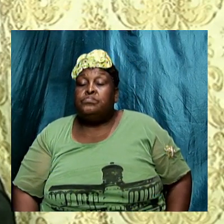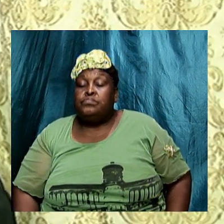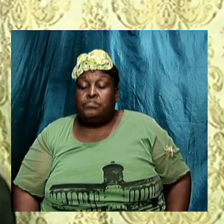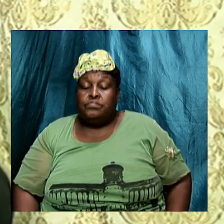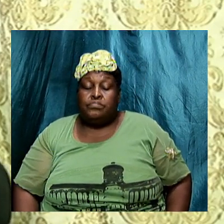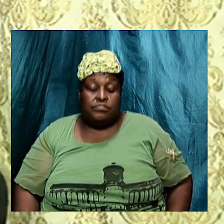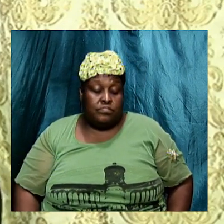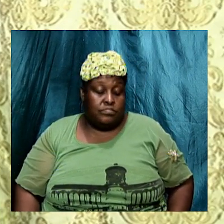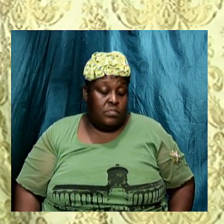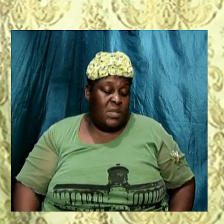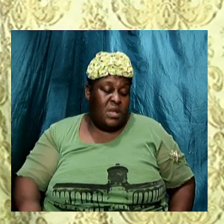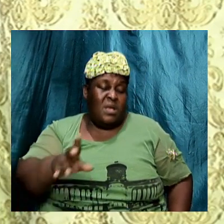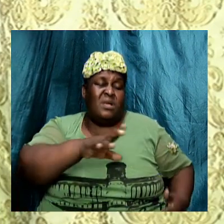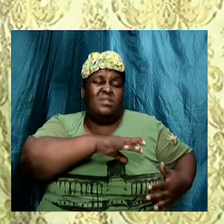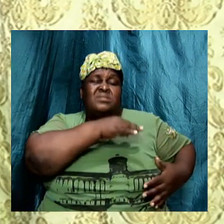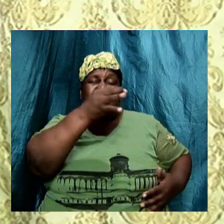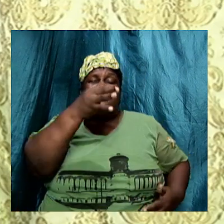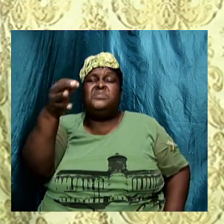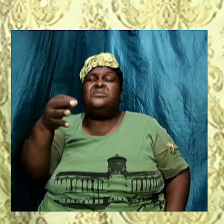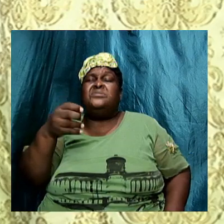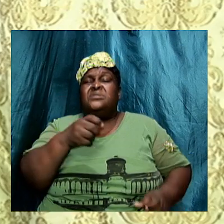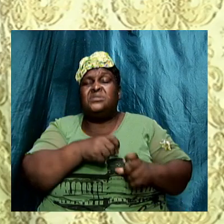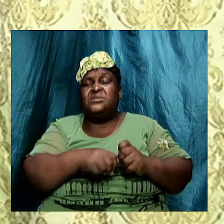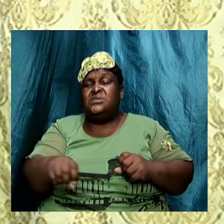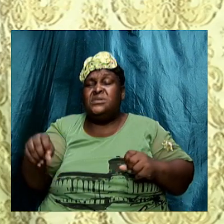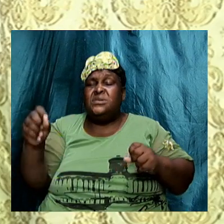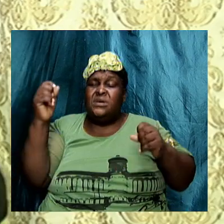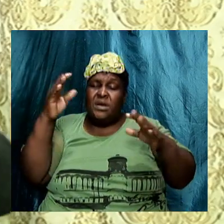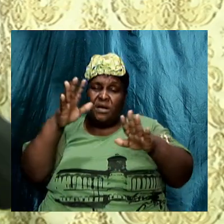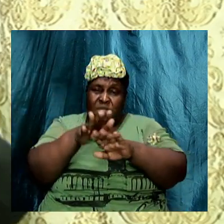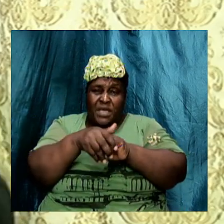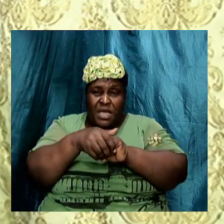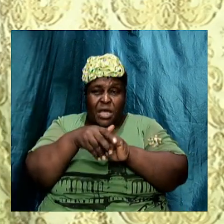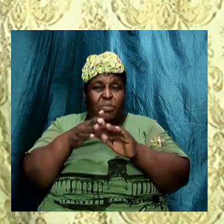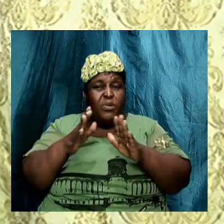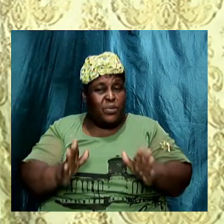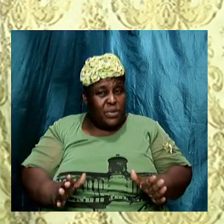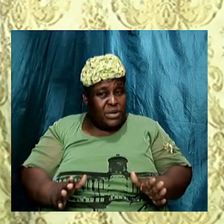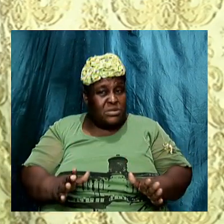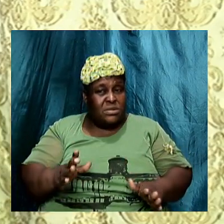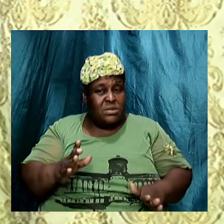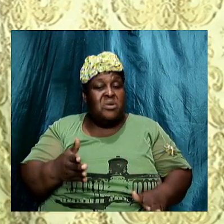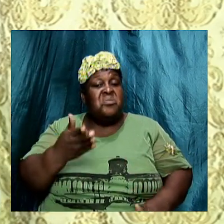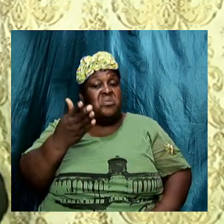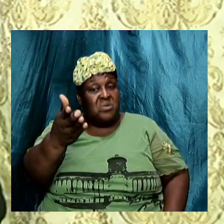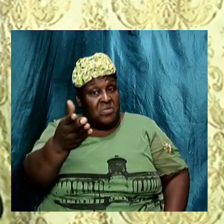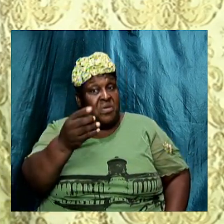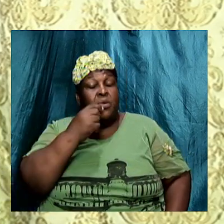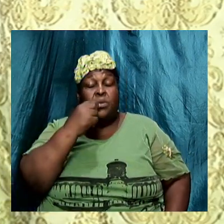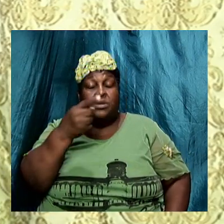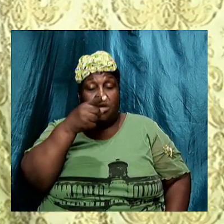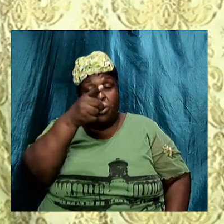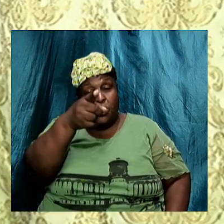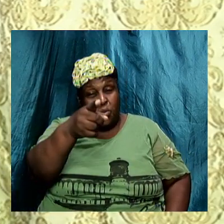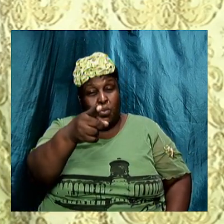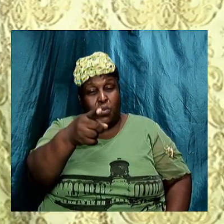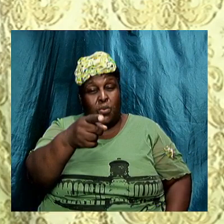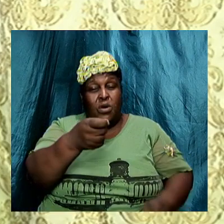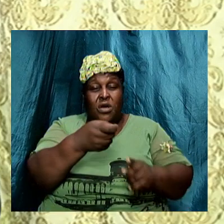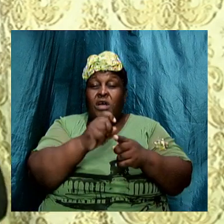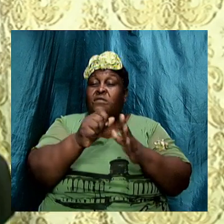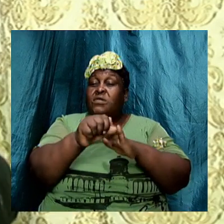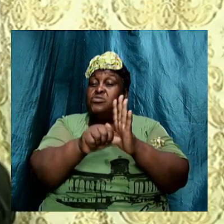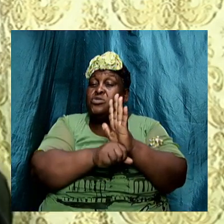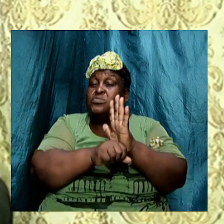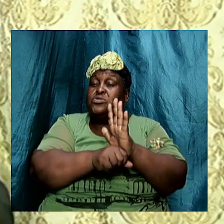Hallelujah The spirit of the Pharisees They will tell you to do Tell you from scripture But they are not doing